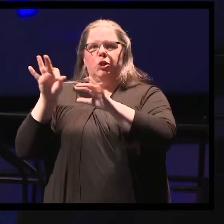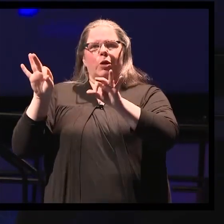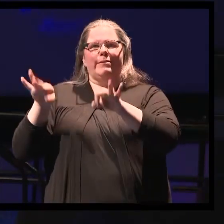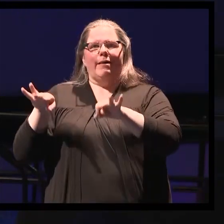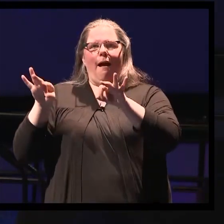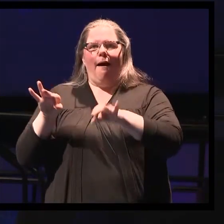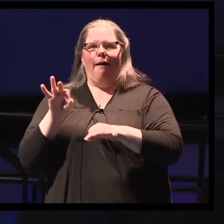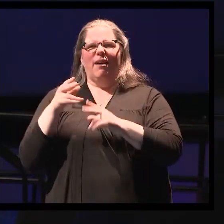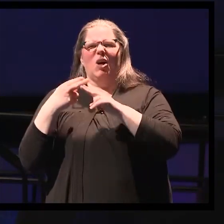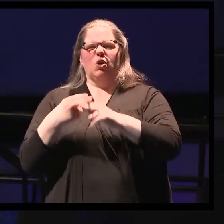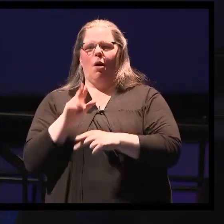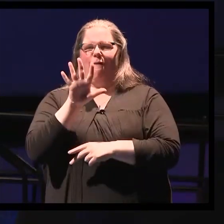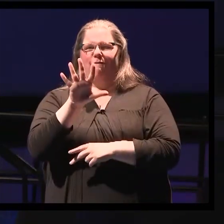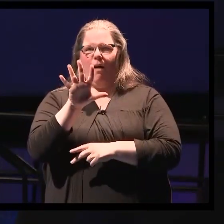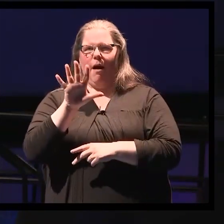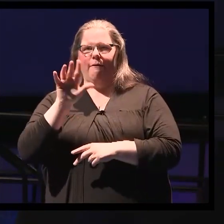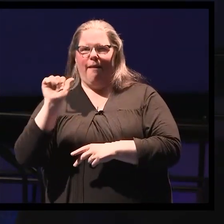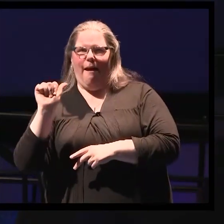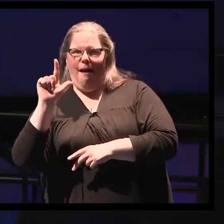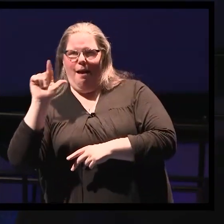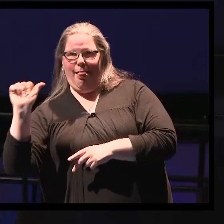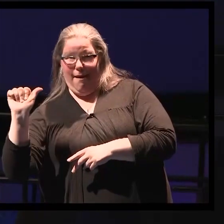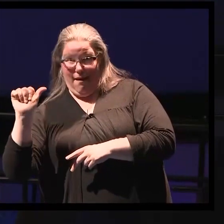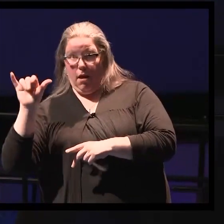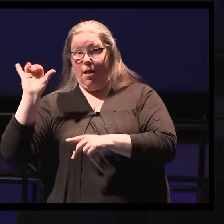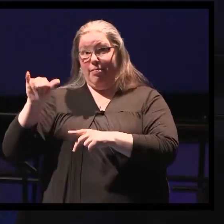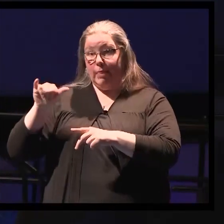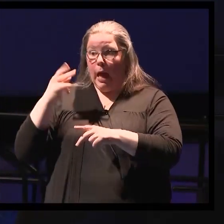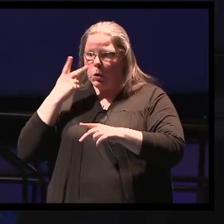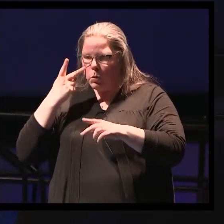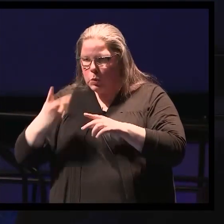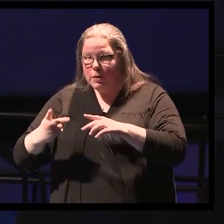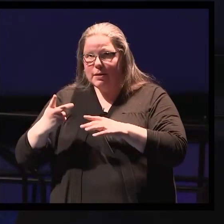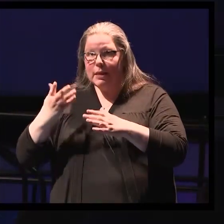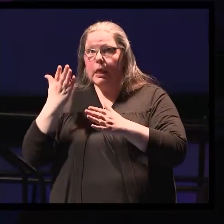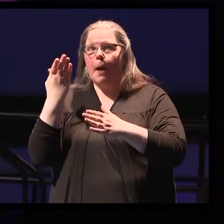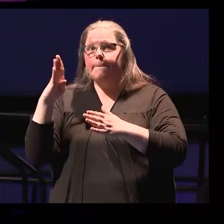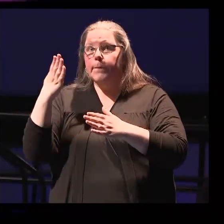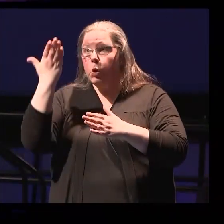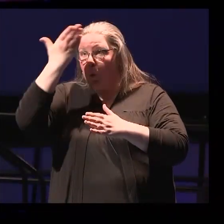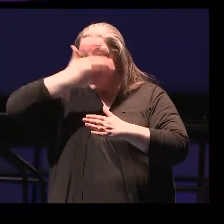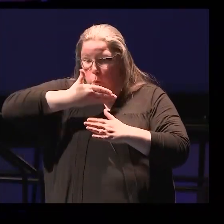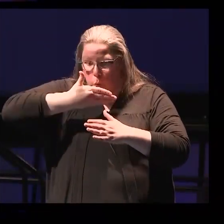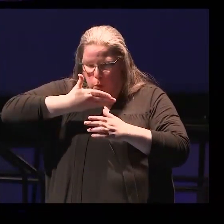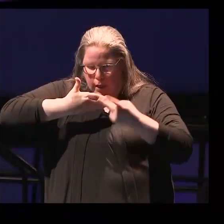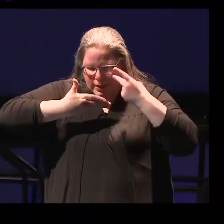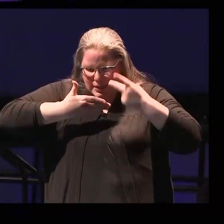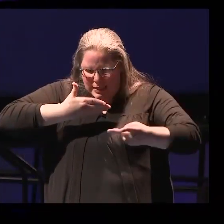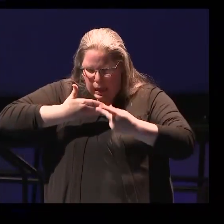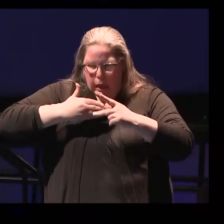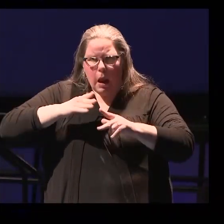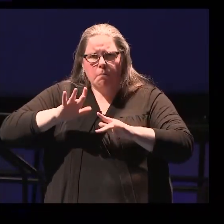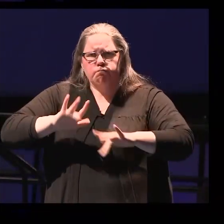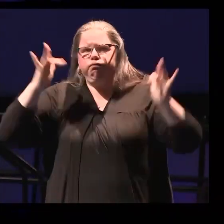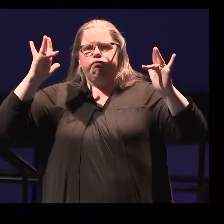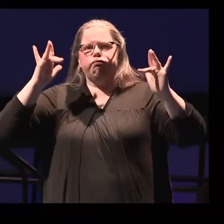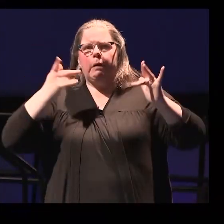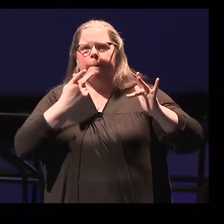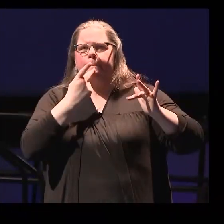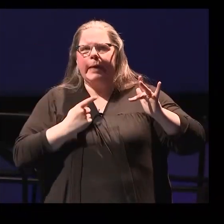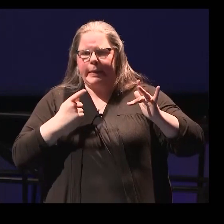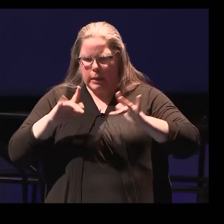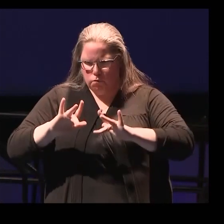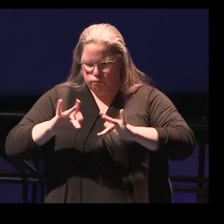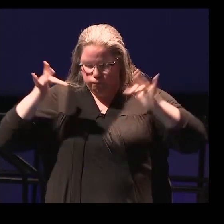tumor. Under the blue light filter, we see the tumor cells are bright pink. And as we approach the border towards a normal brain,